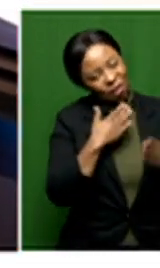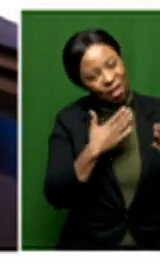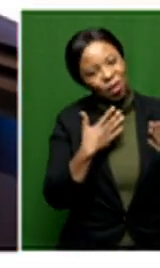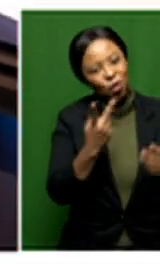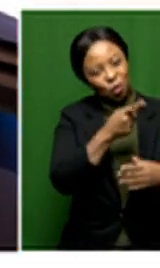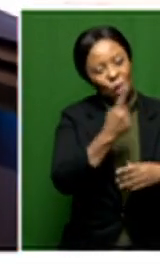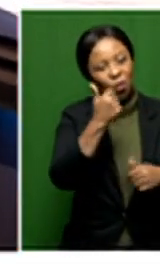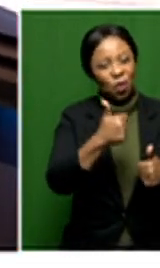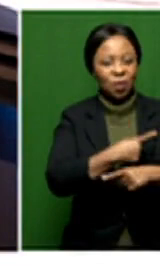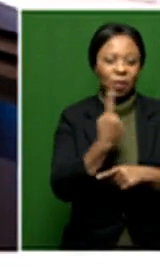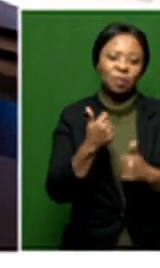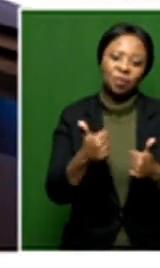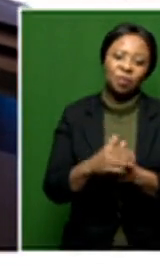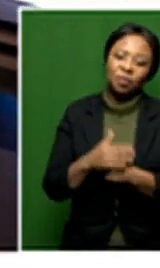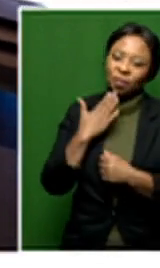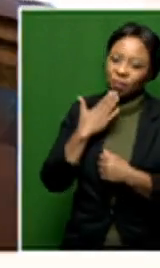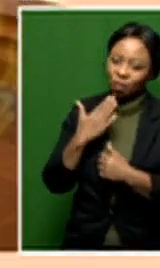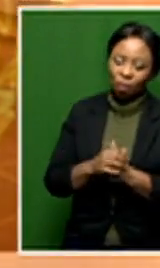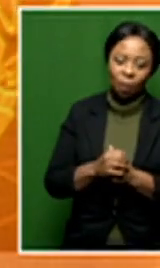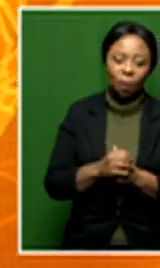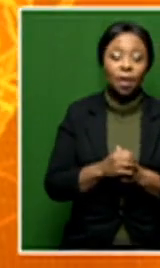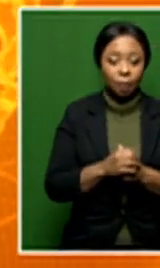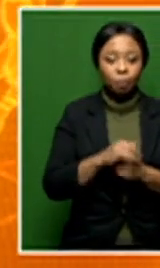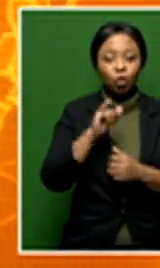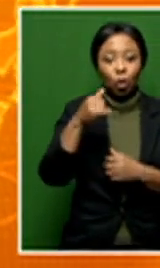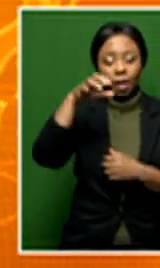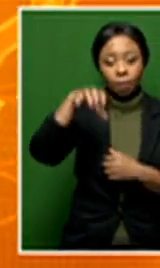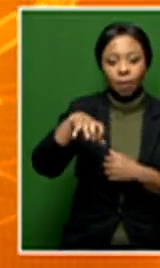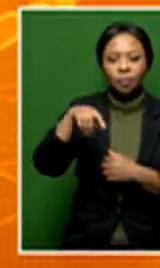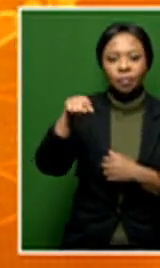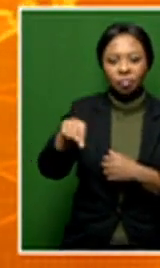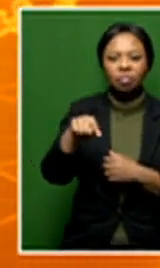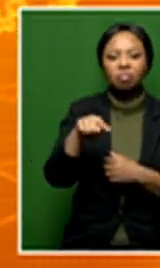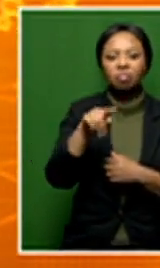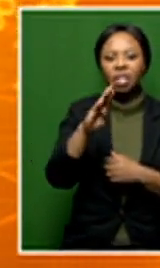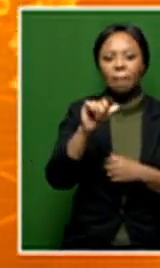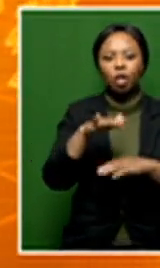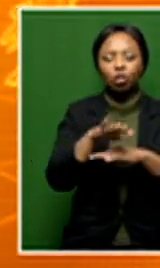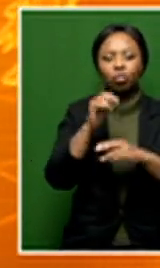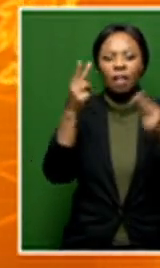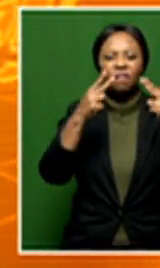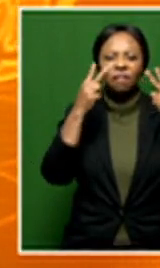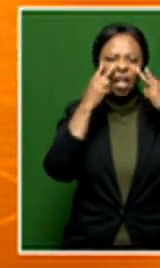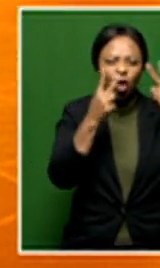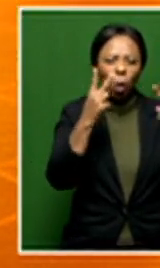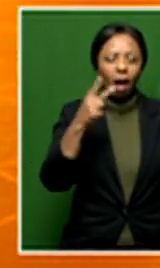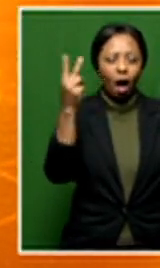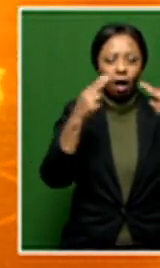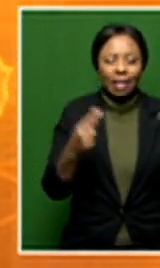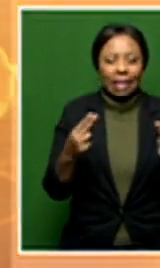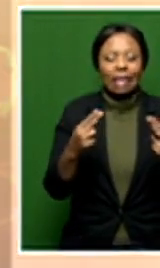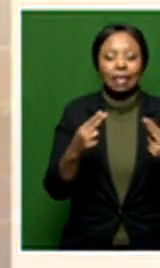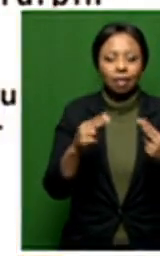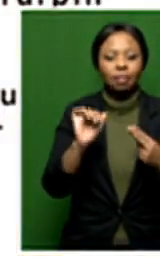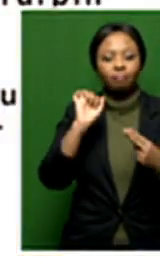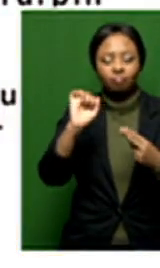You too. Have a good day. Thank you. You too. That was Johannesburg-based visual artist, Joe Turpin. And we're just in conversation with Imabari's forthcoming